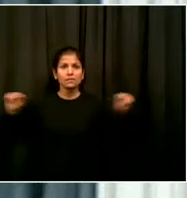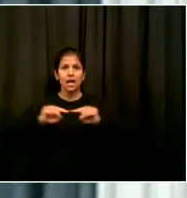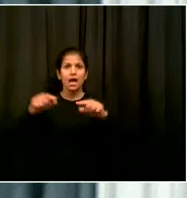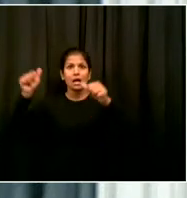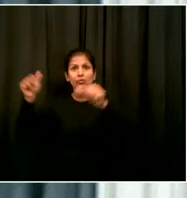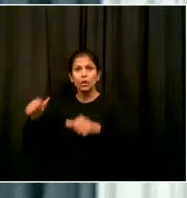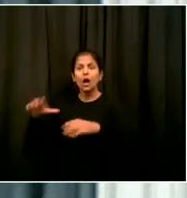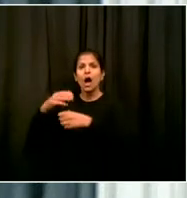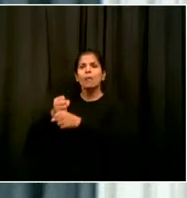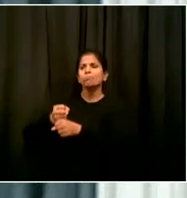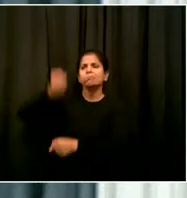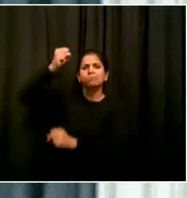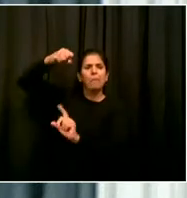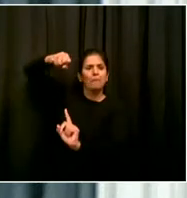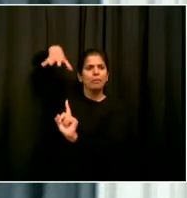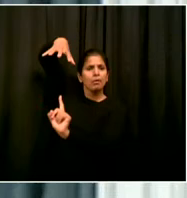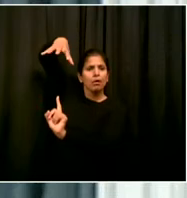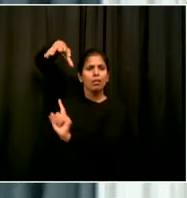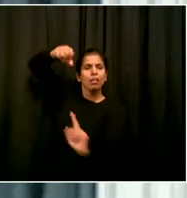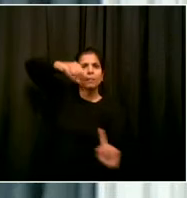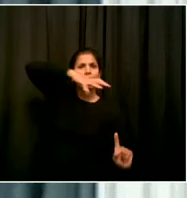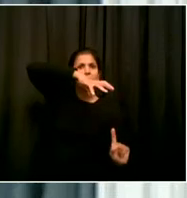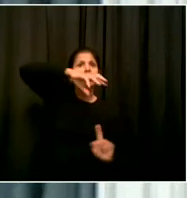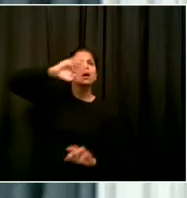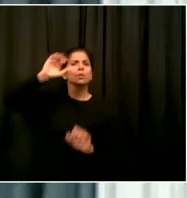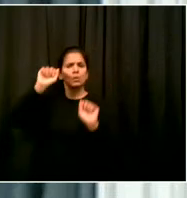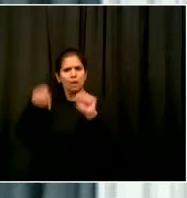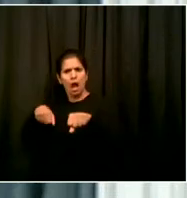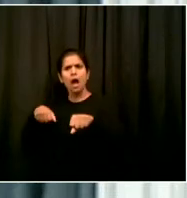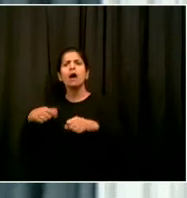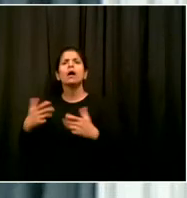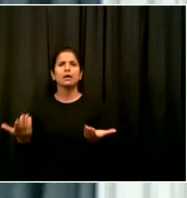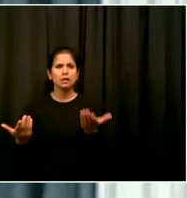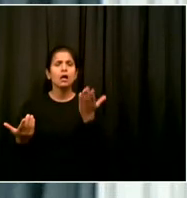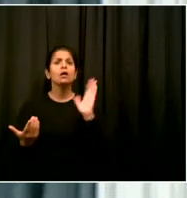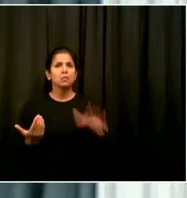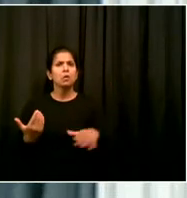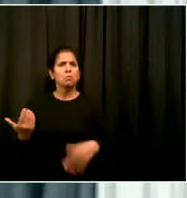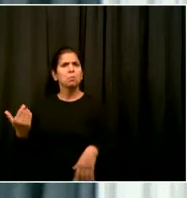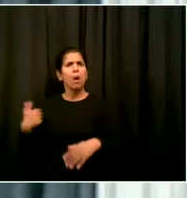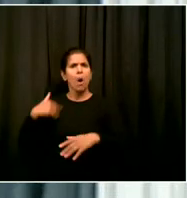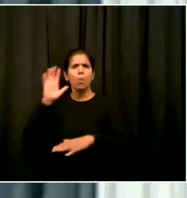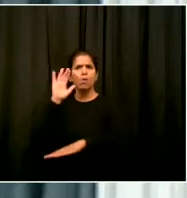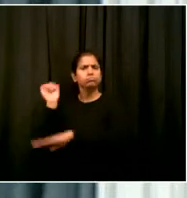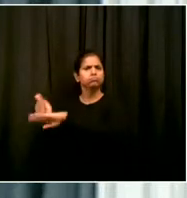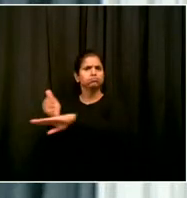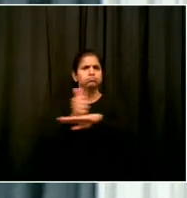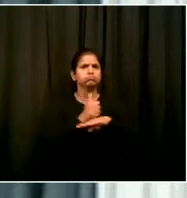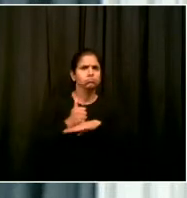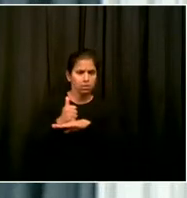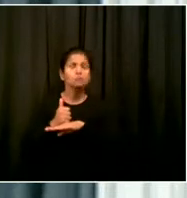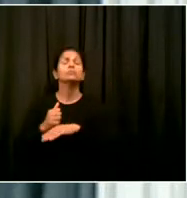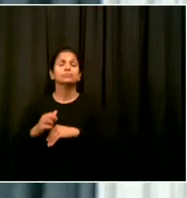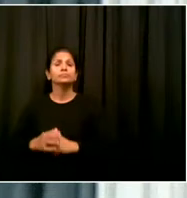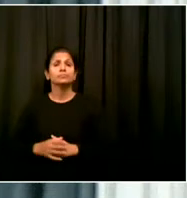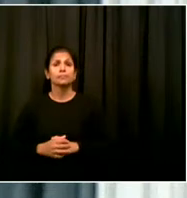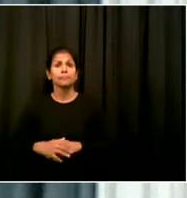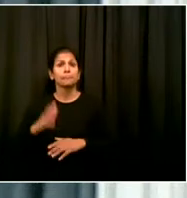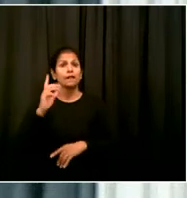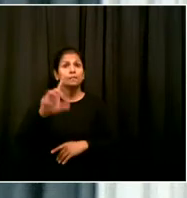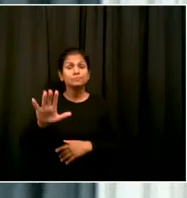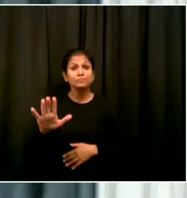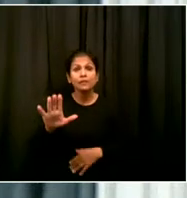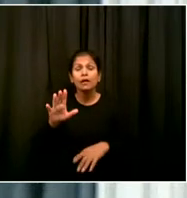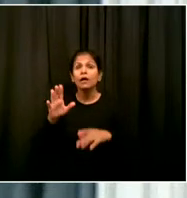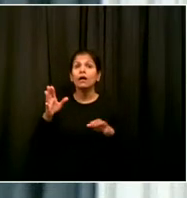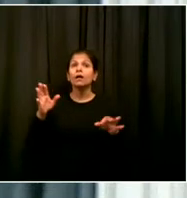end of the day, the business would have to bring this equipment back in. We believe that the way that we've constructed it and also the